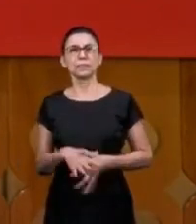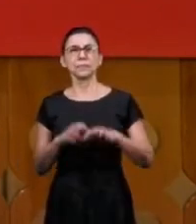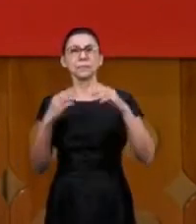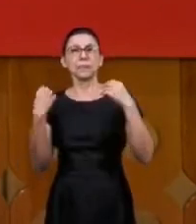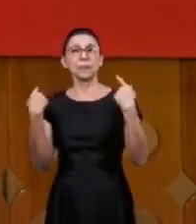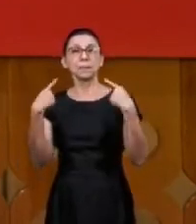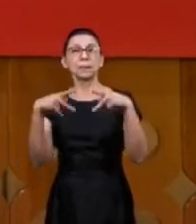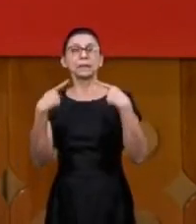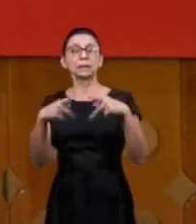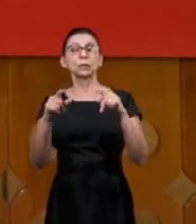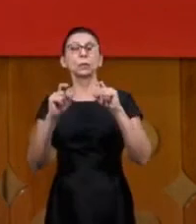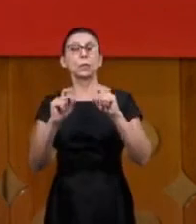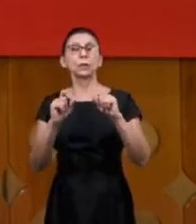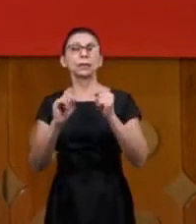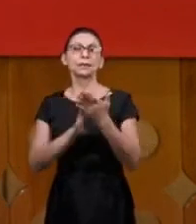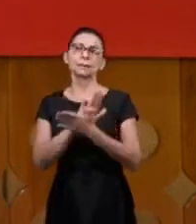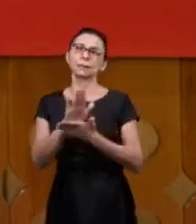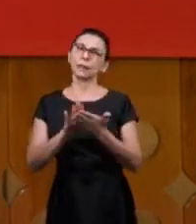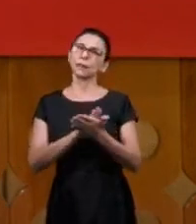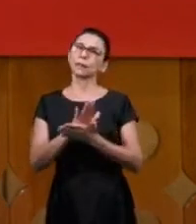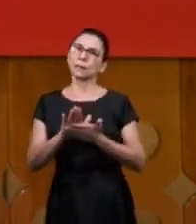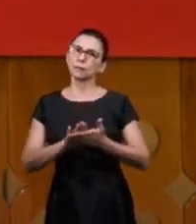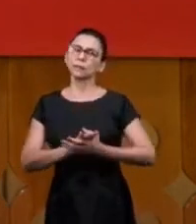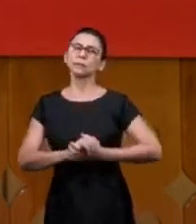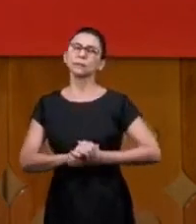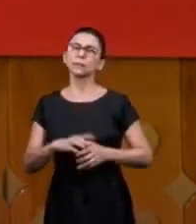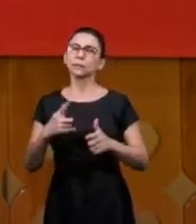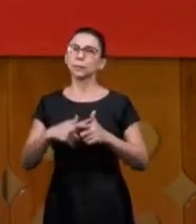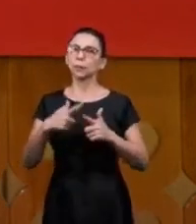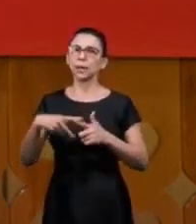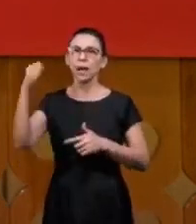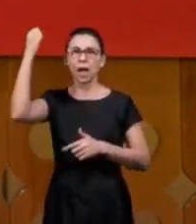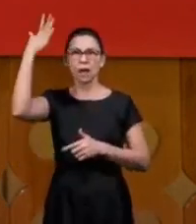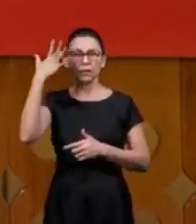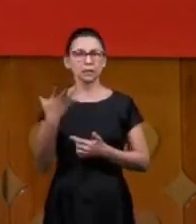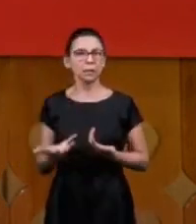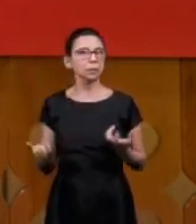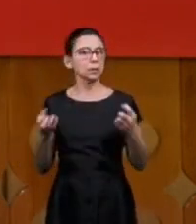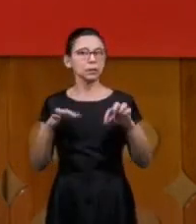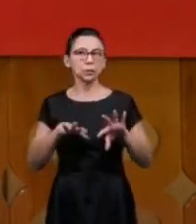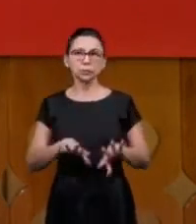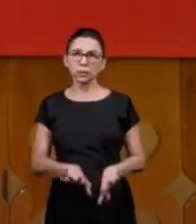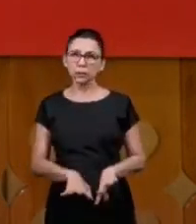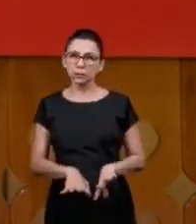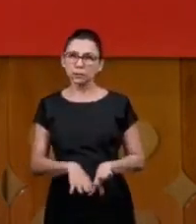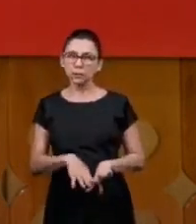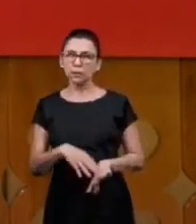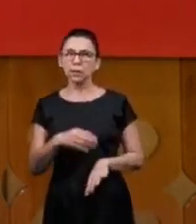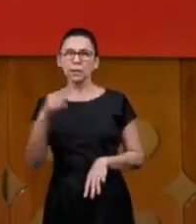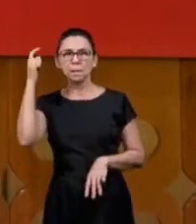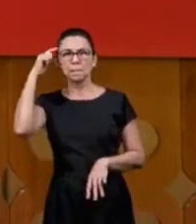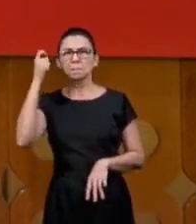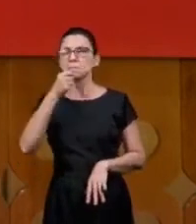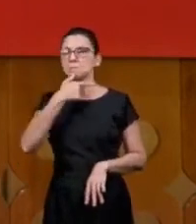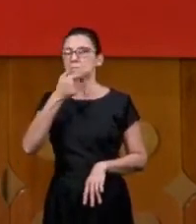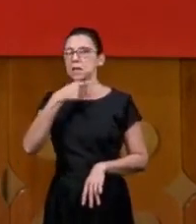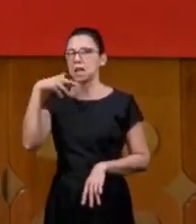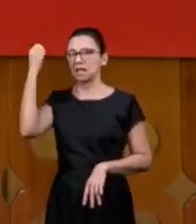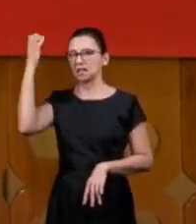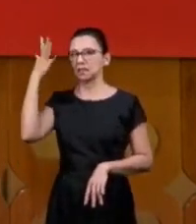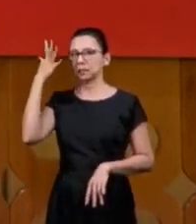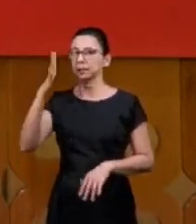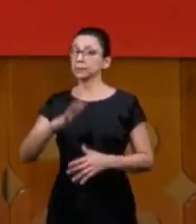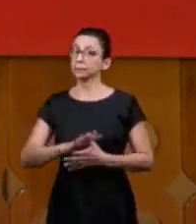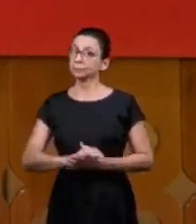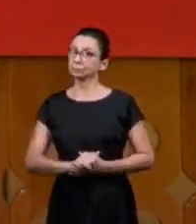nothing repeating the doctrine we can repeat the message in the body an aimless message